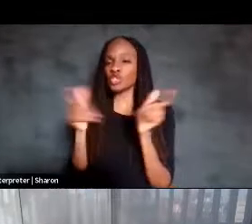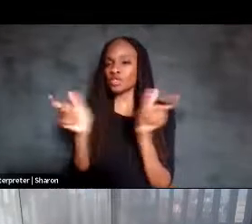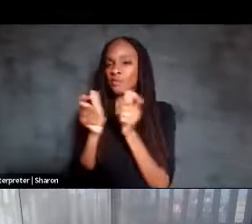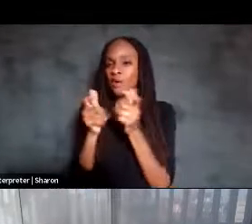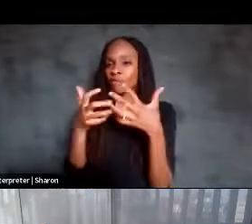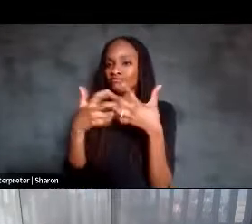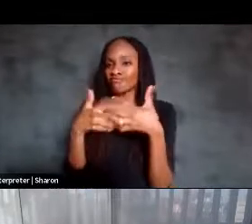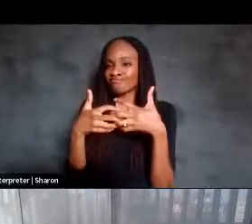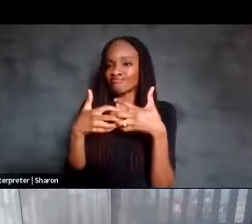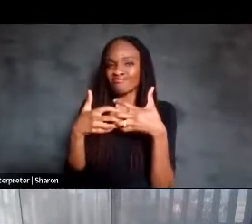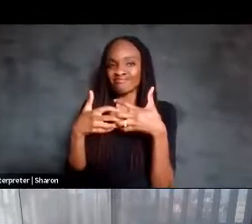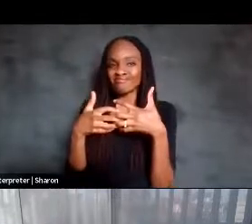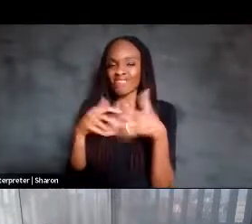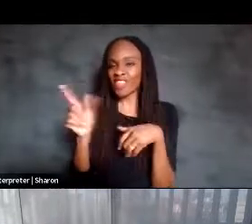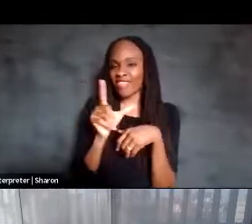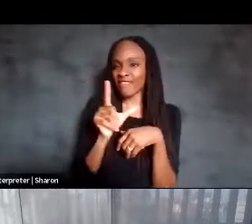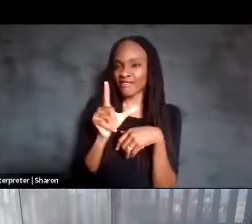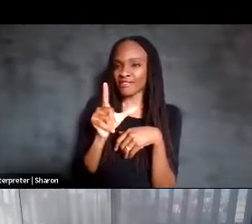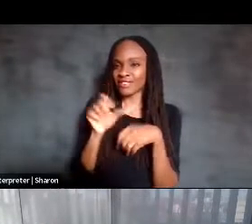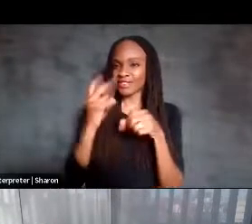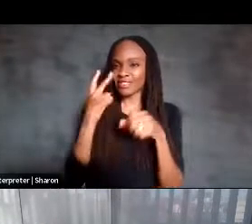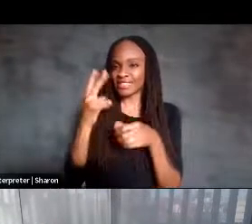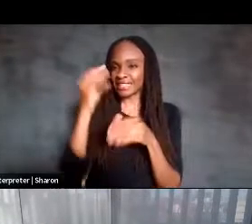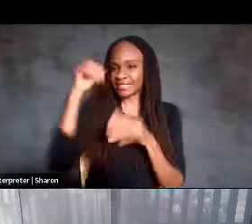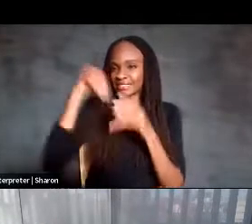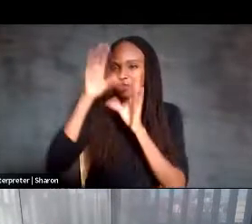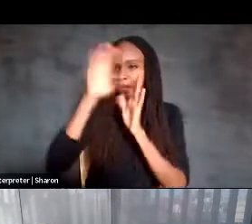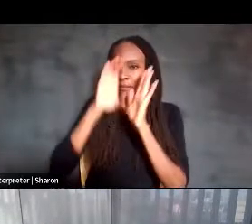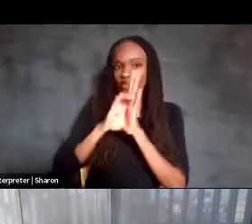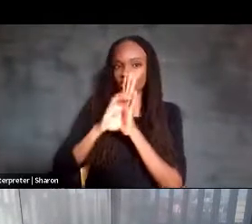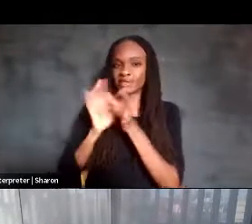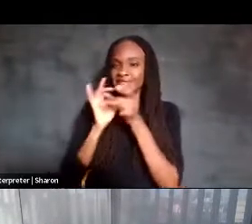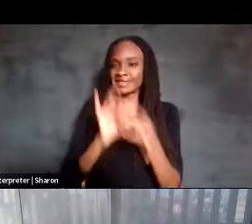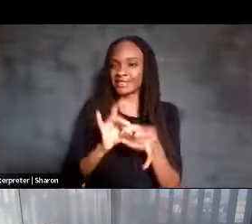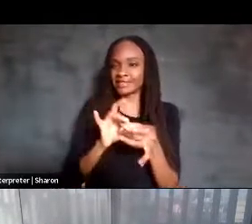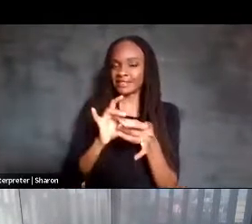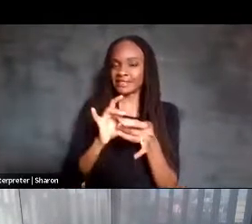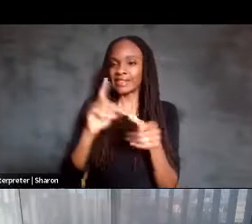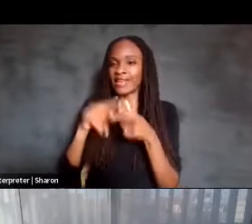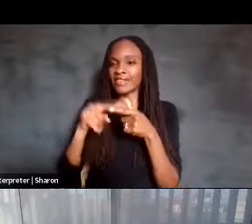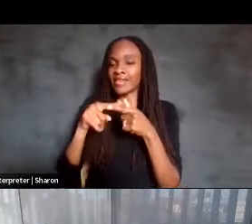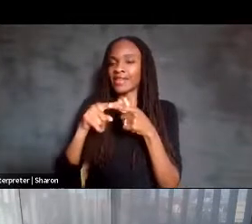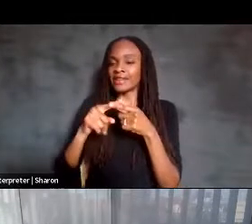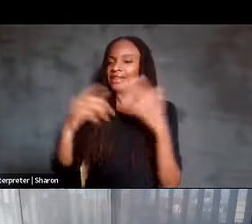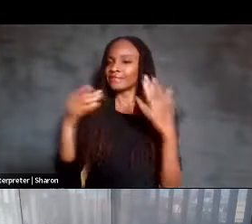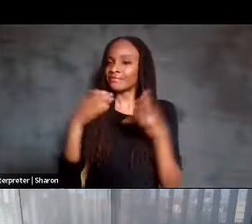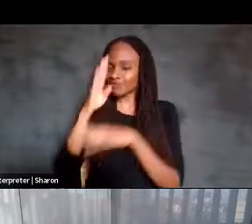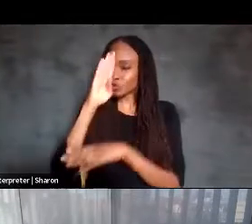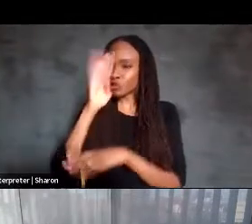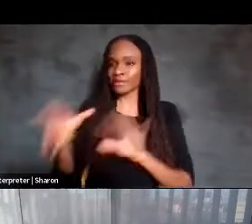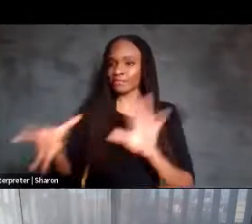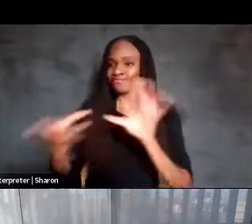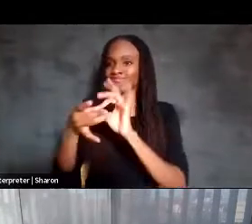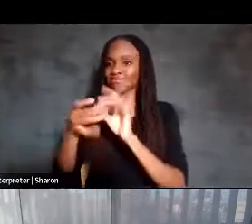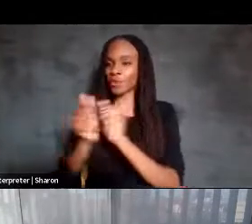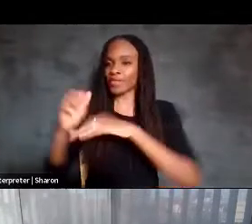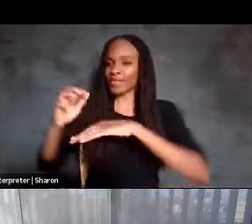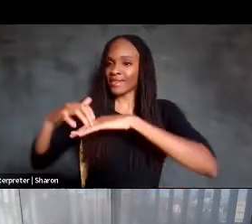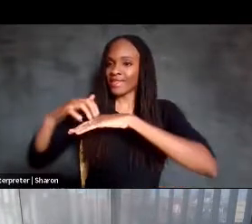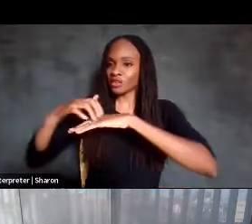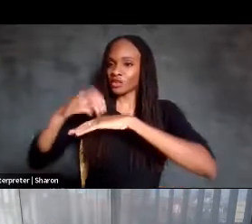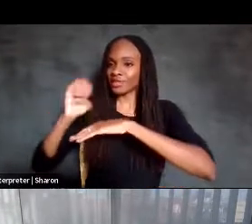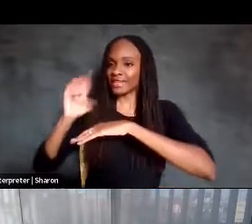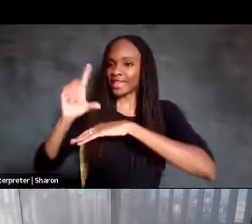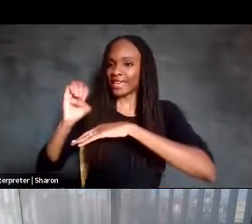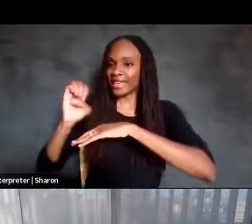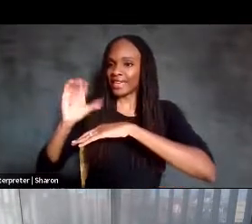that is then connected with this pedestal that then directly interfaces with those electrodes measuring that activity that